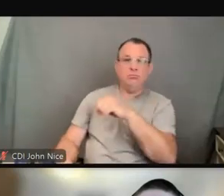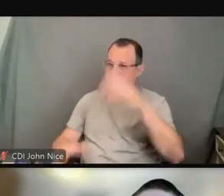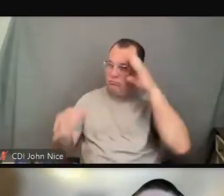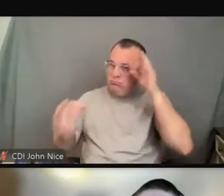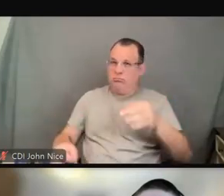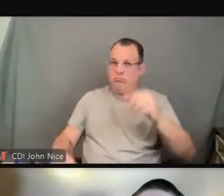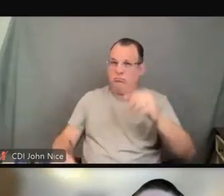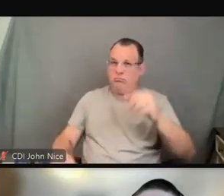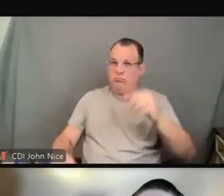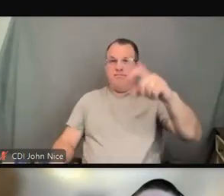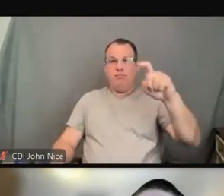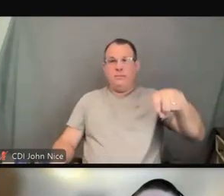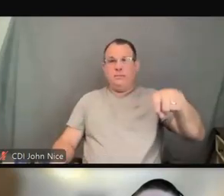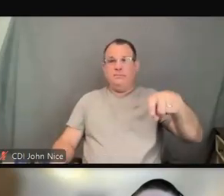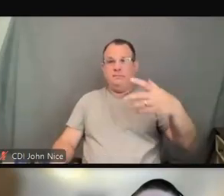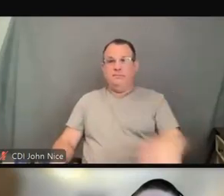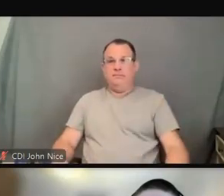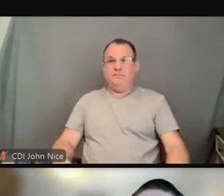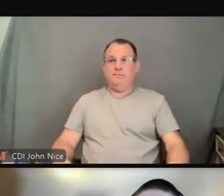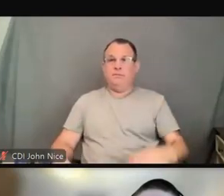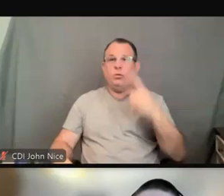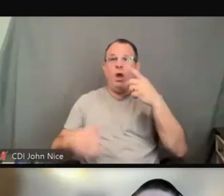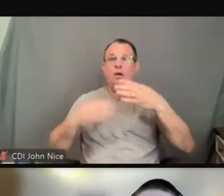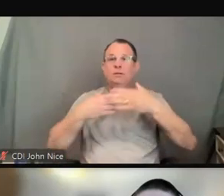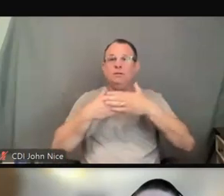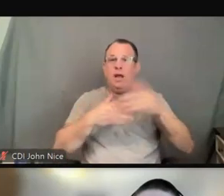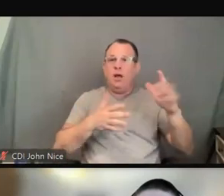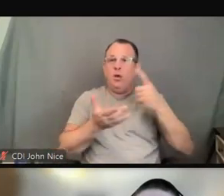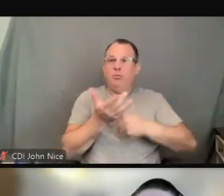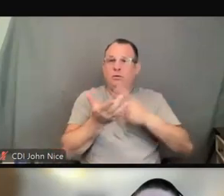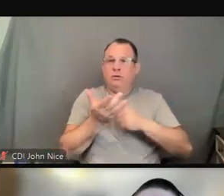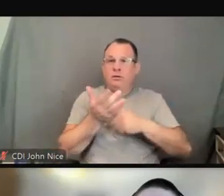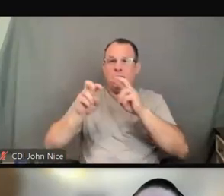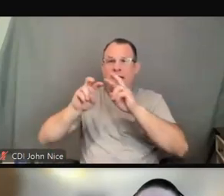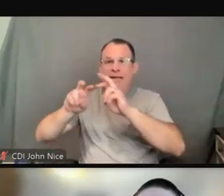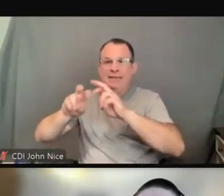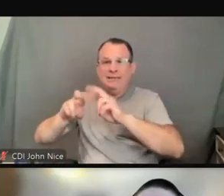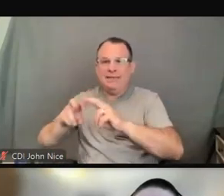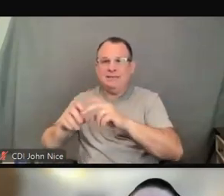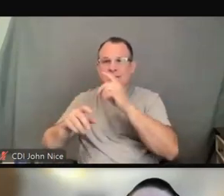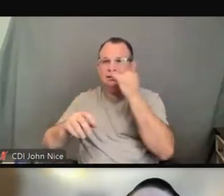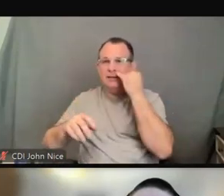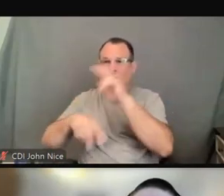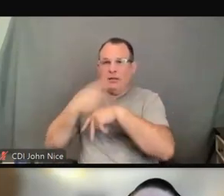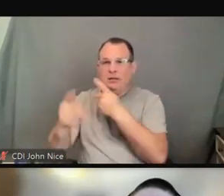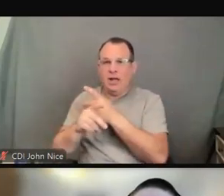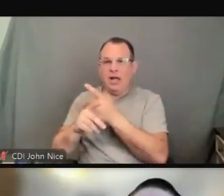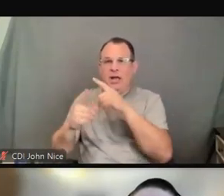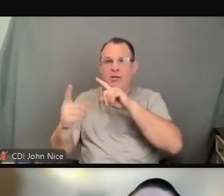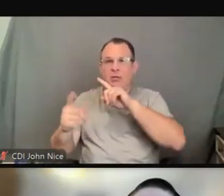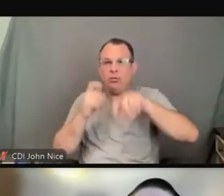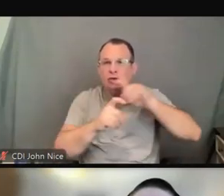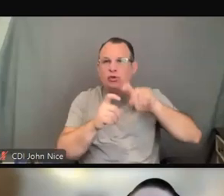one of the slides, which is that during that assessment process, those are exactly the types of questions that need to be